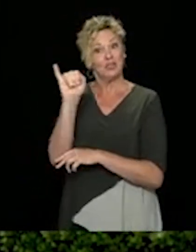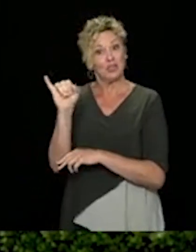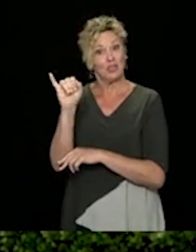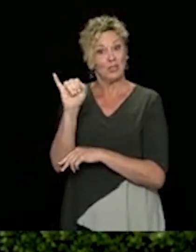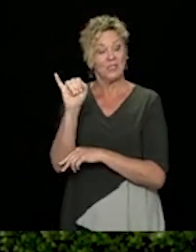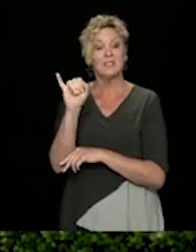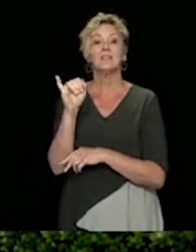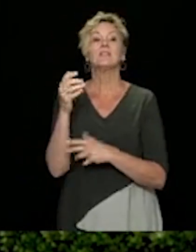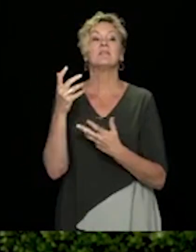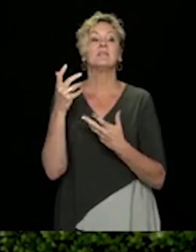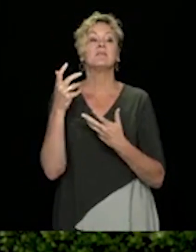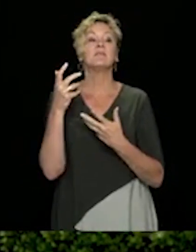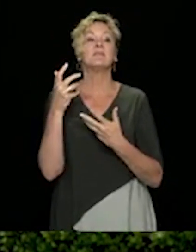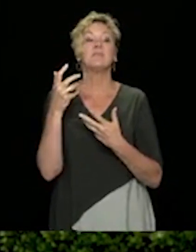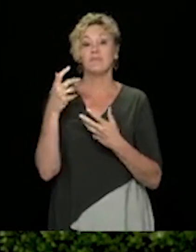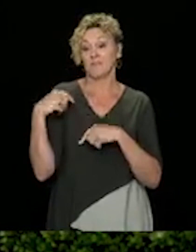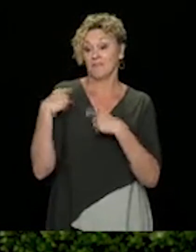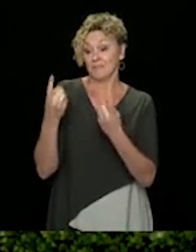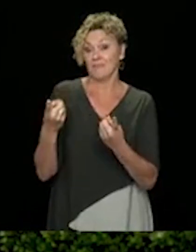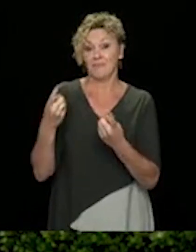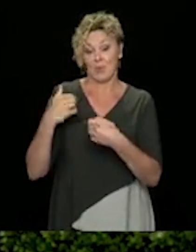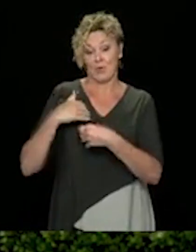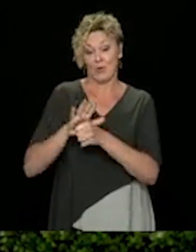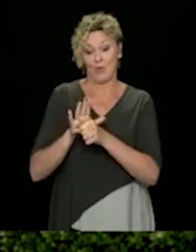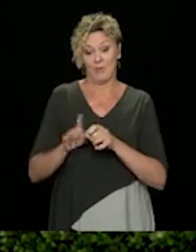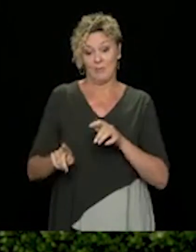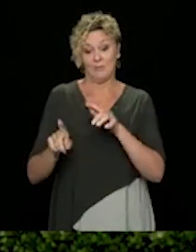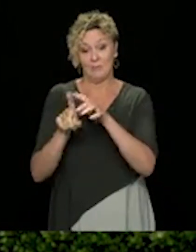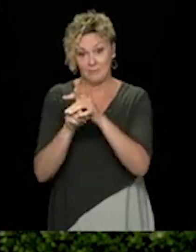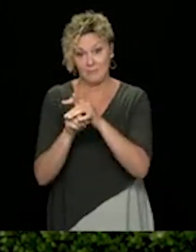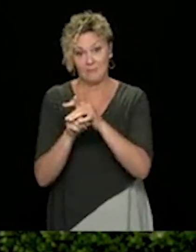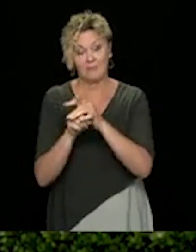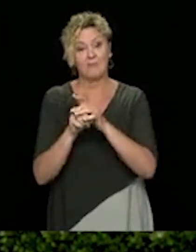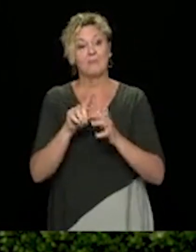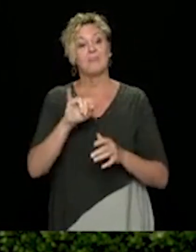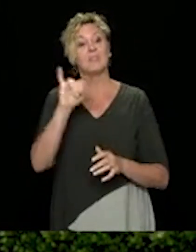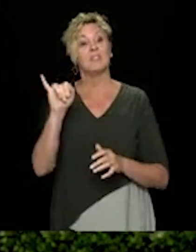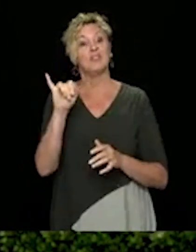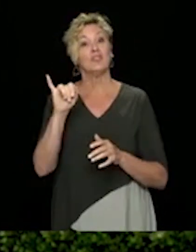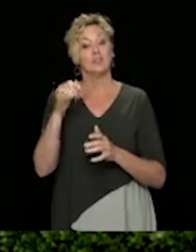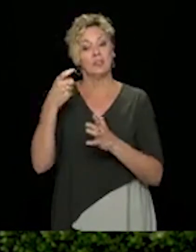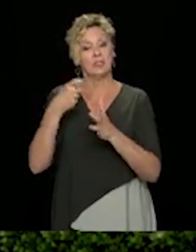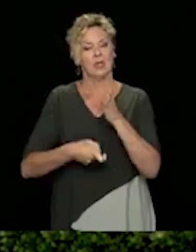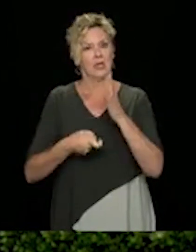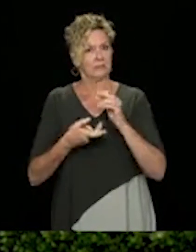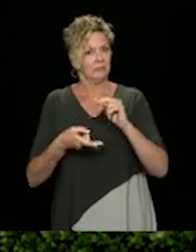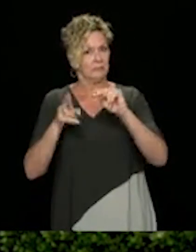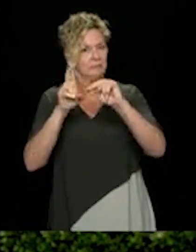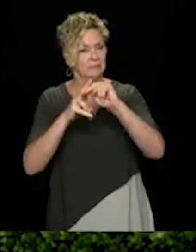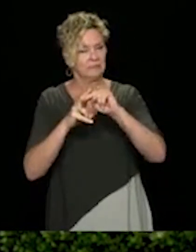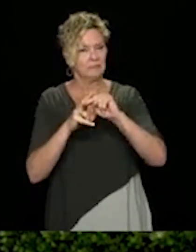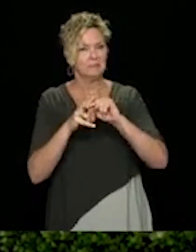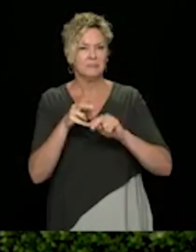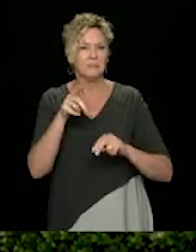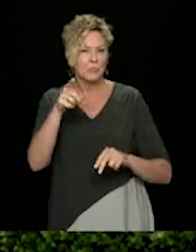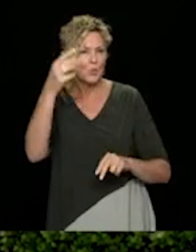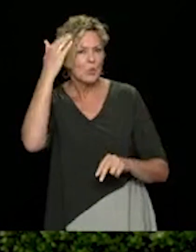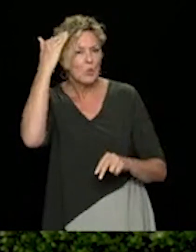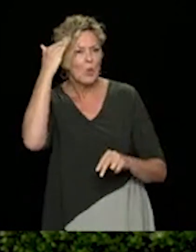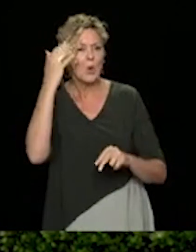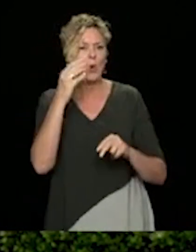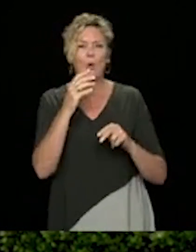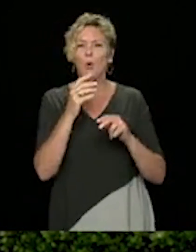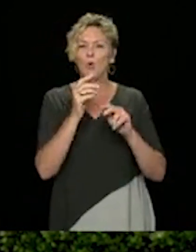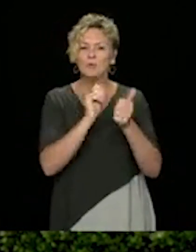Many of you will know that amateur sport, minor sport, is really all about parents and volunteers keeping organizations going, whether